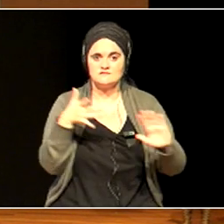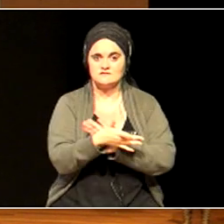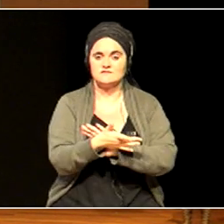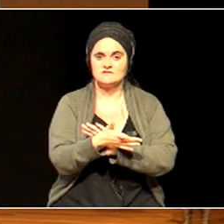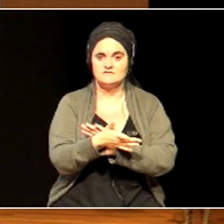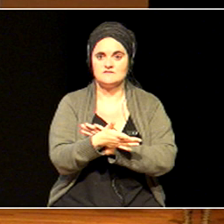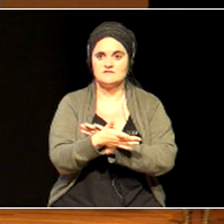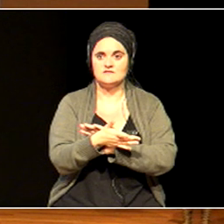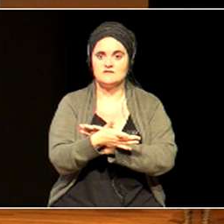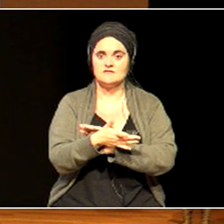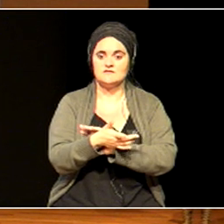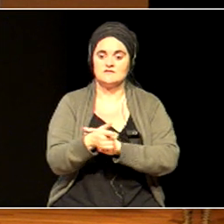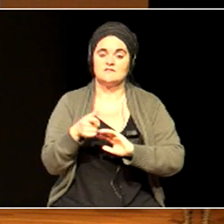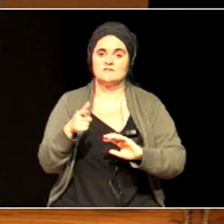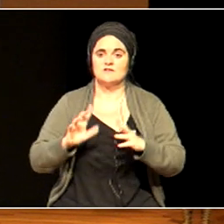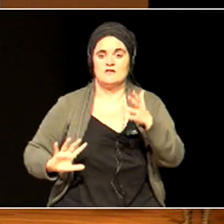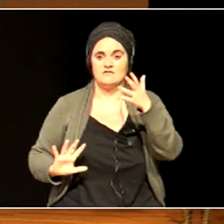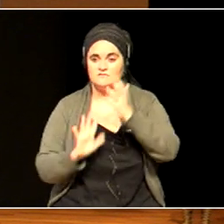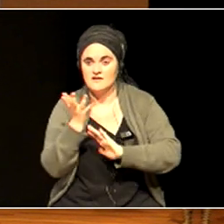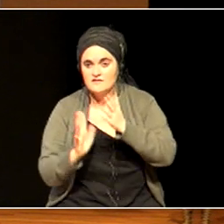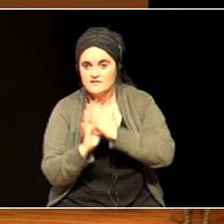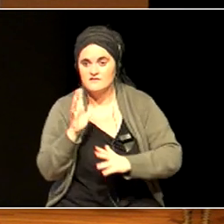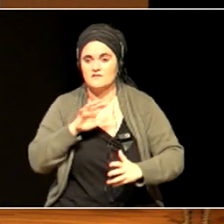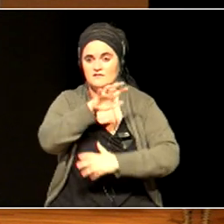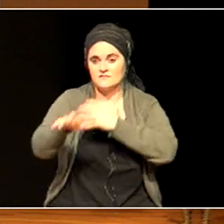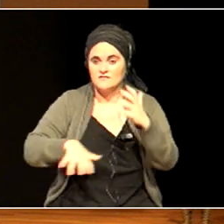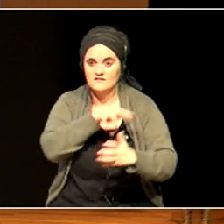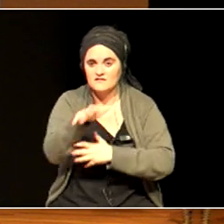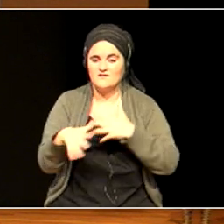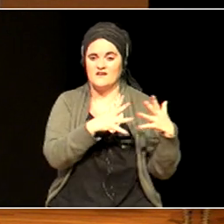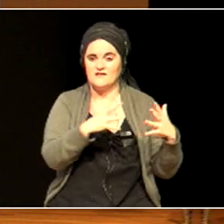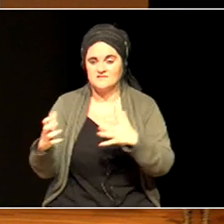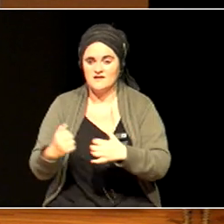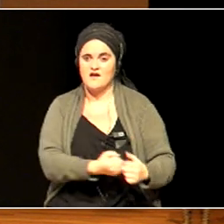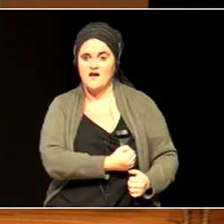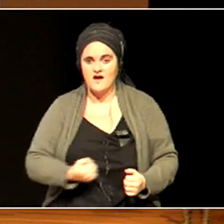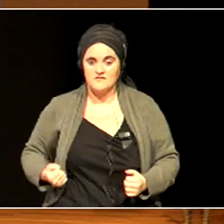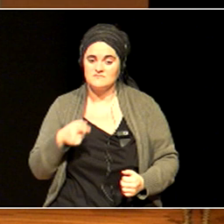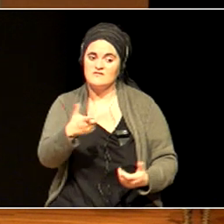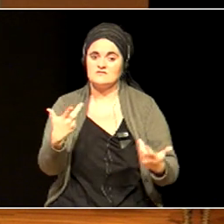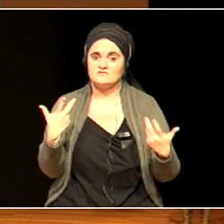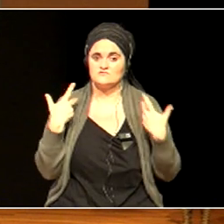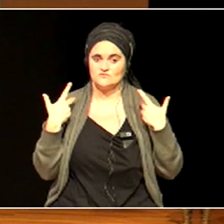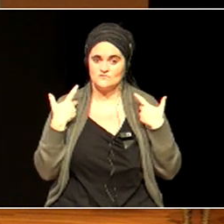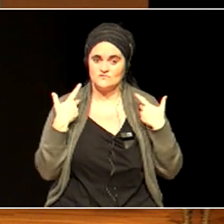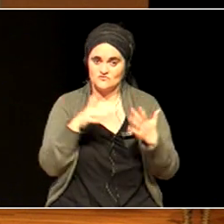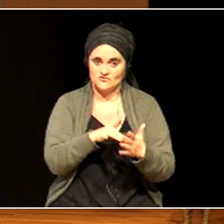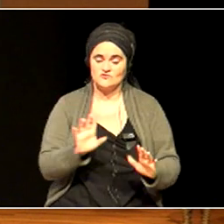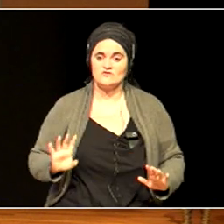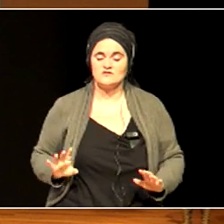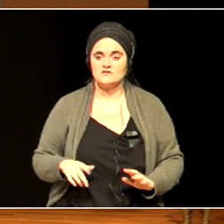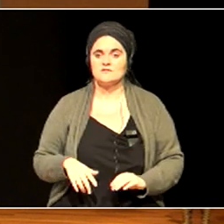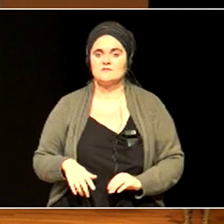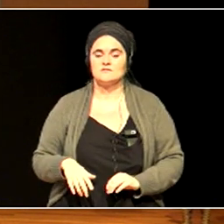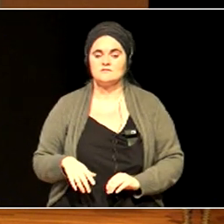And the child's saying, I'll stick with the planet. See you on Monday. Because our Prime Minister said